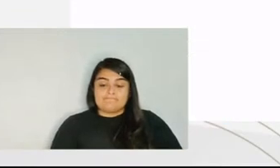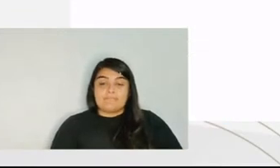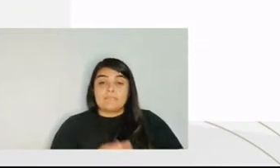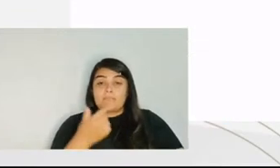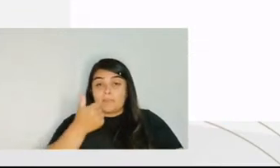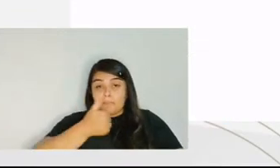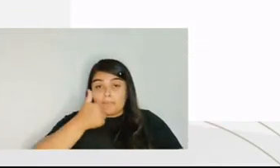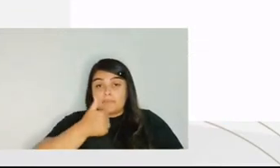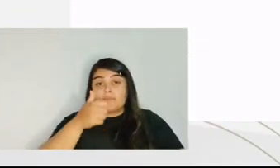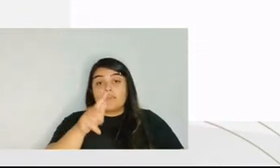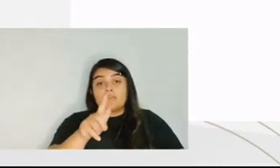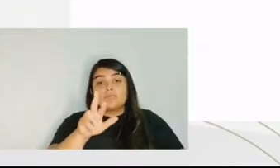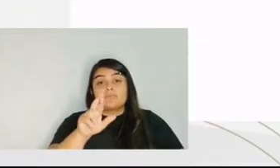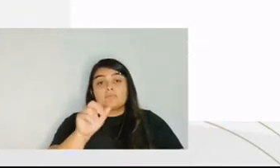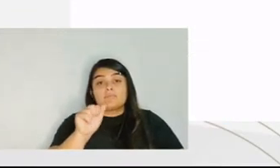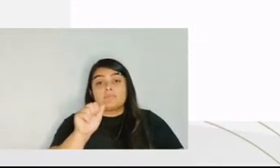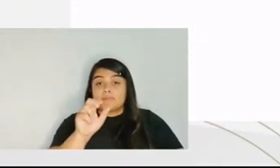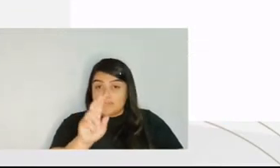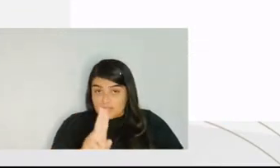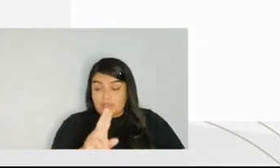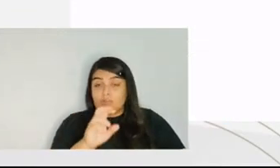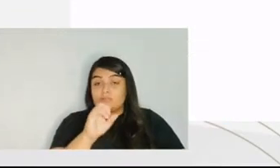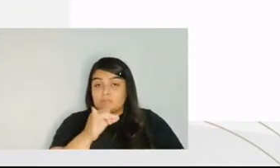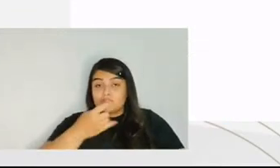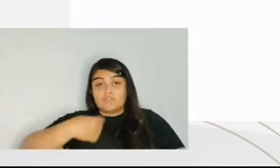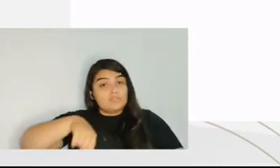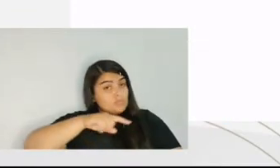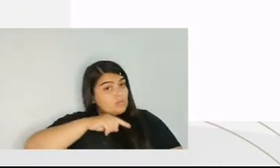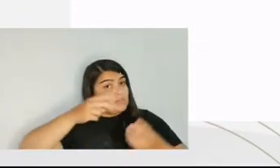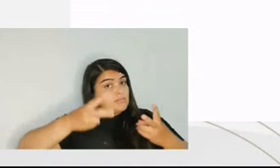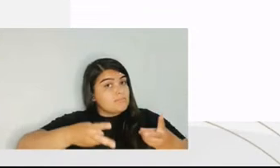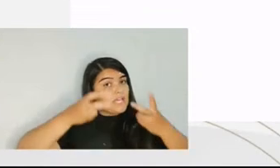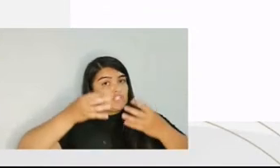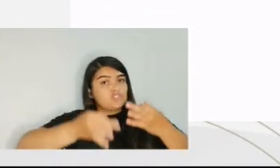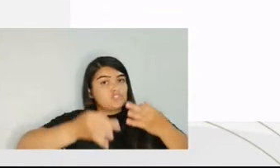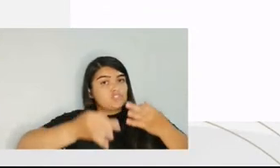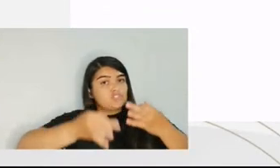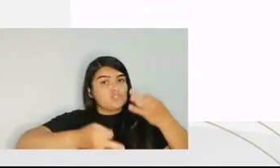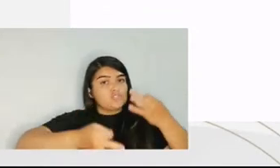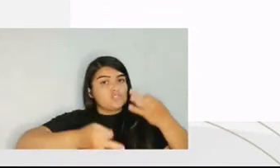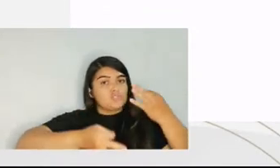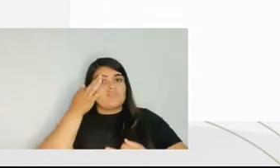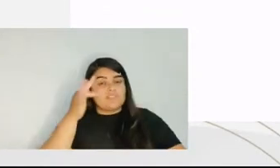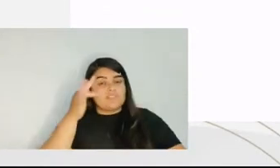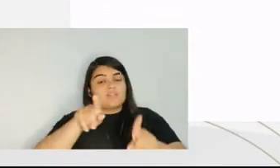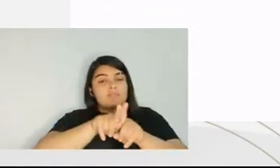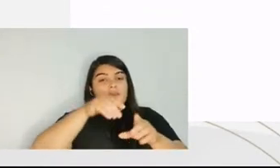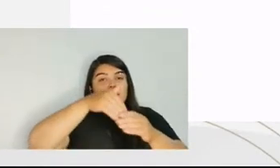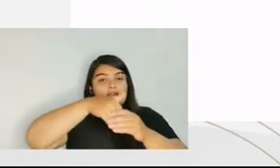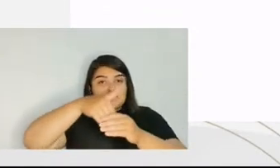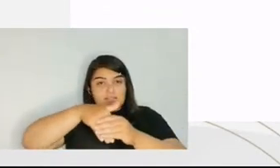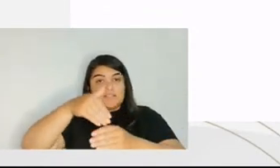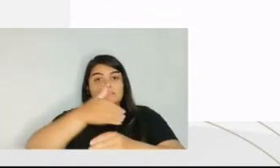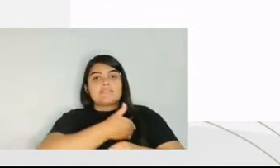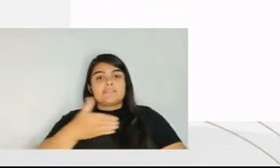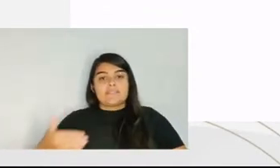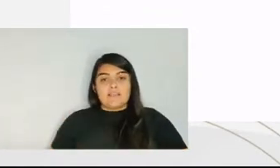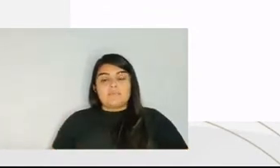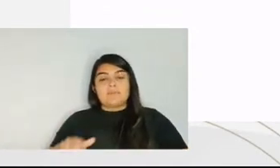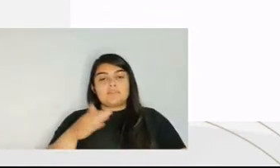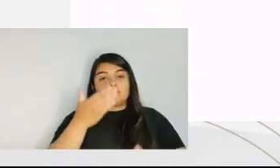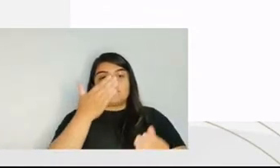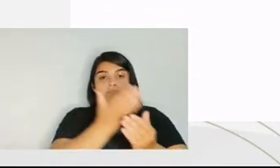years just in the first degree. So if we think about Justice